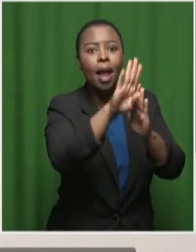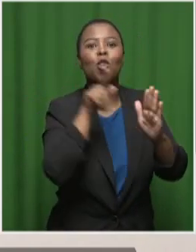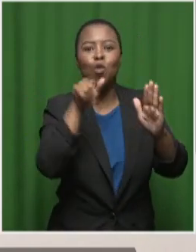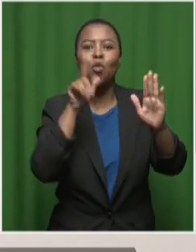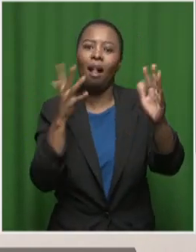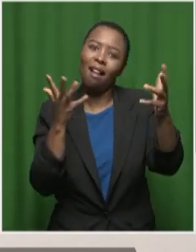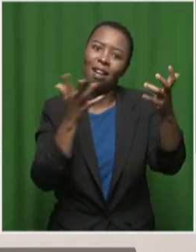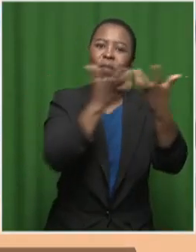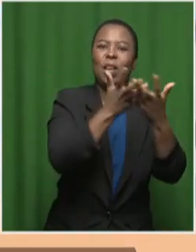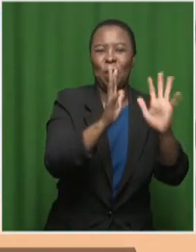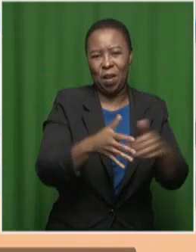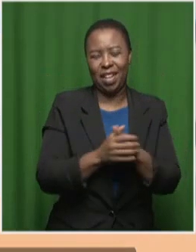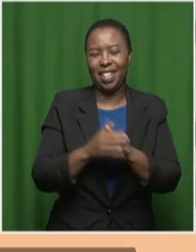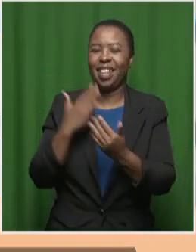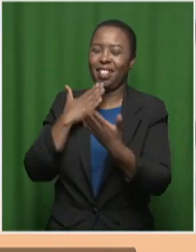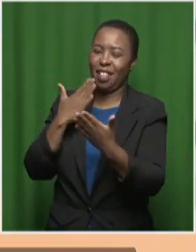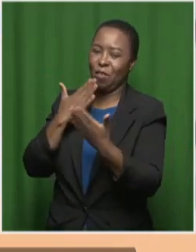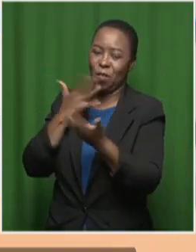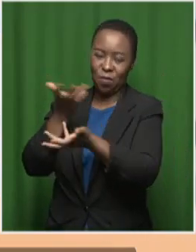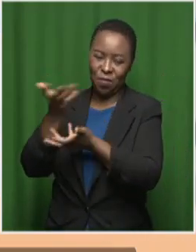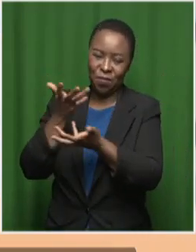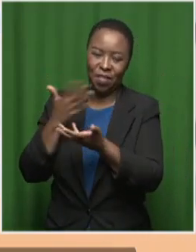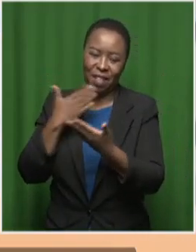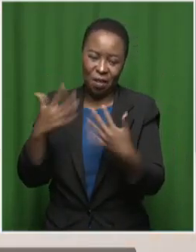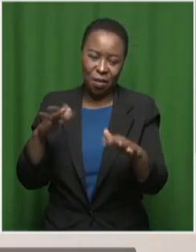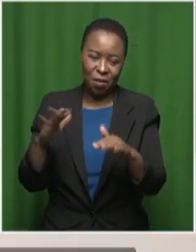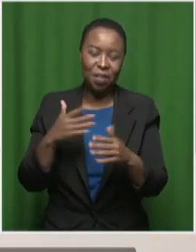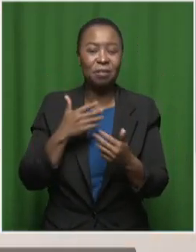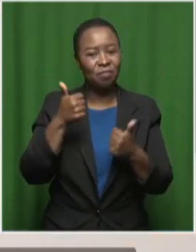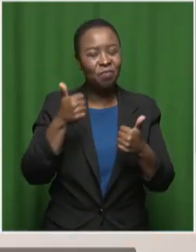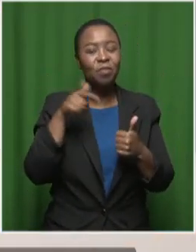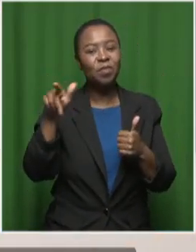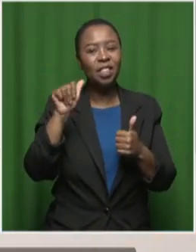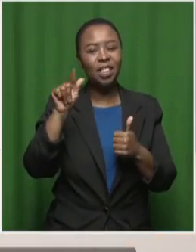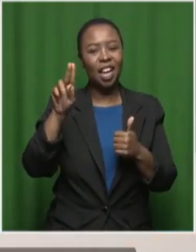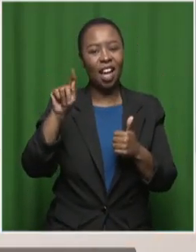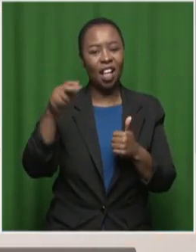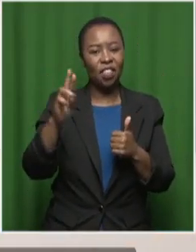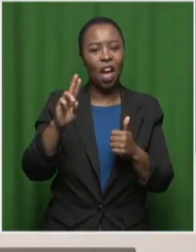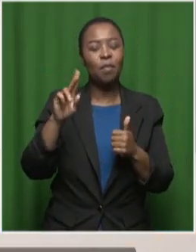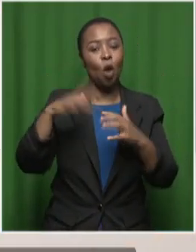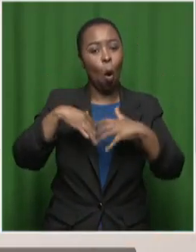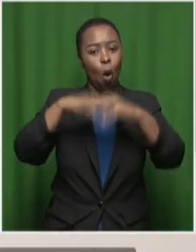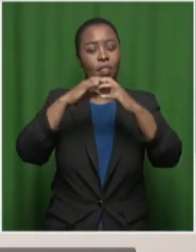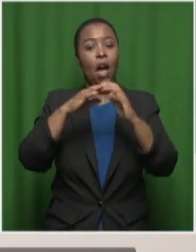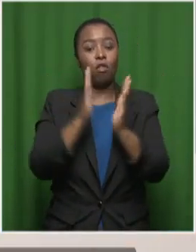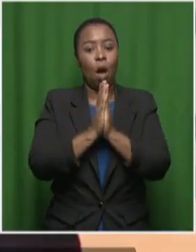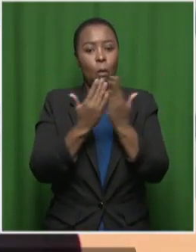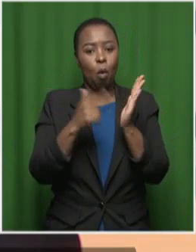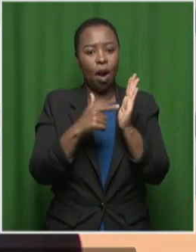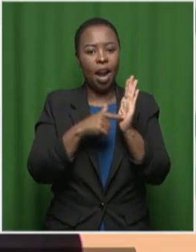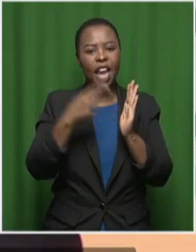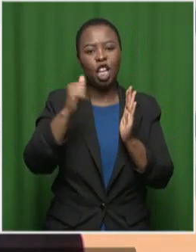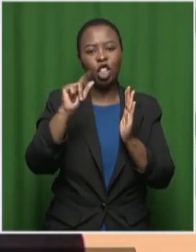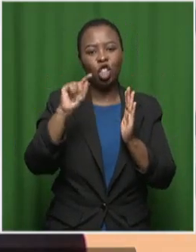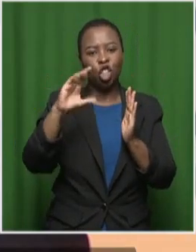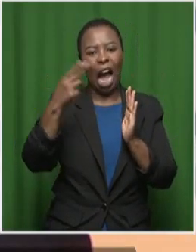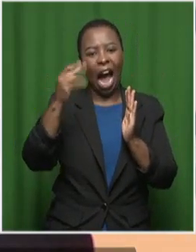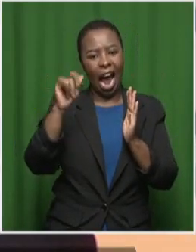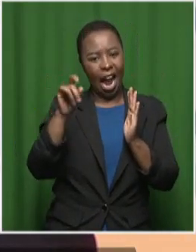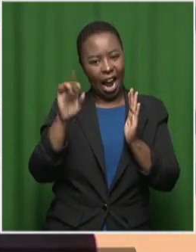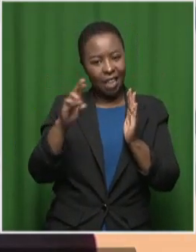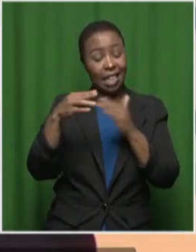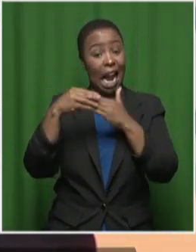it. All right. Arthur, great chatting to you. Thank you so much for your time. Impewe. Great stuff. That is Arthur Goldstock, the author of the book, The Hitchhiker's Guide to AI,